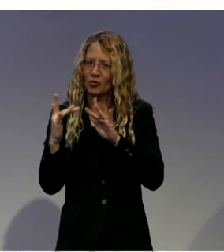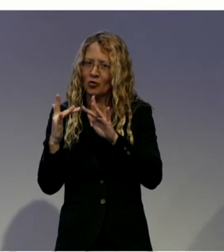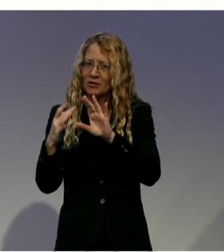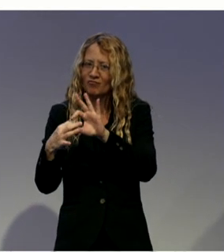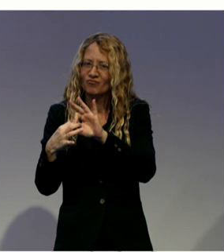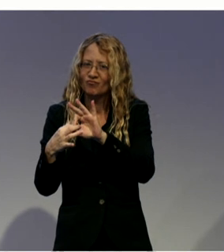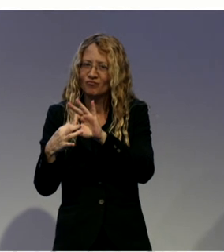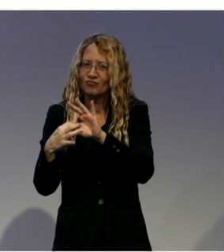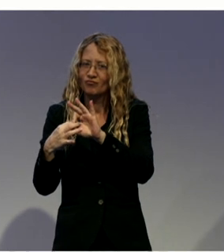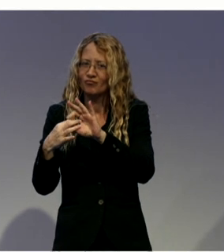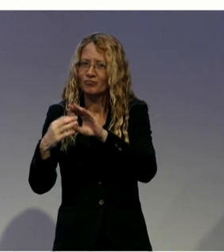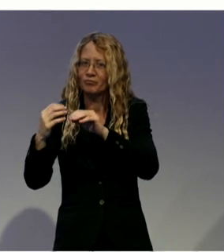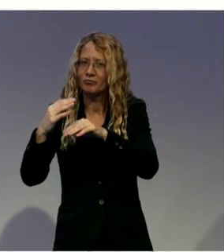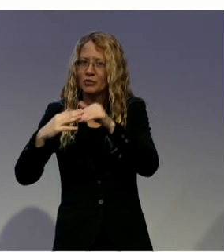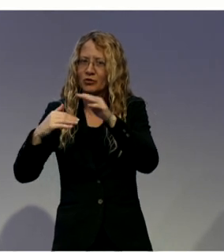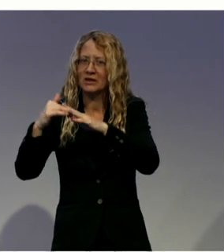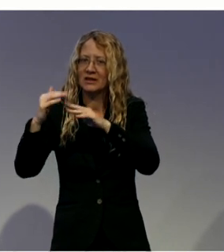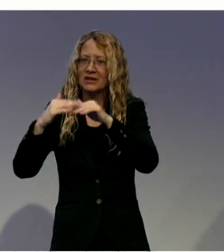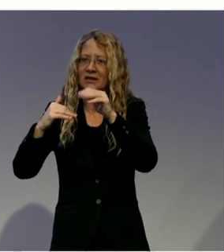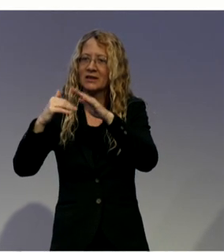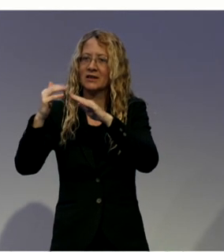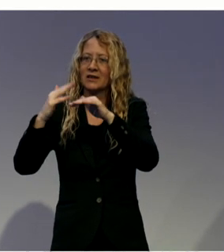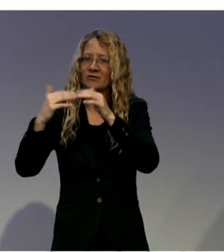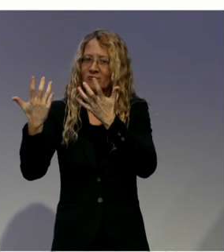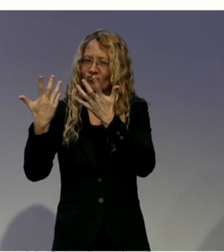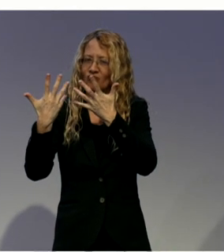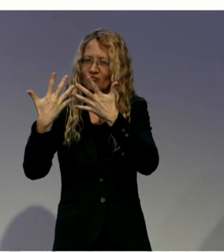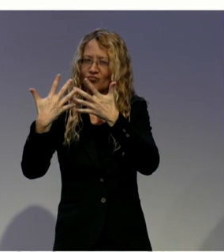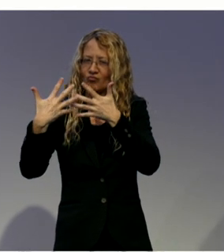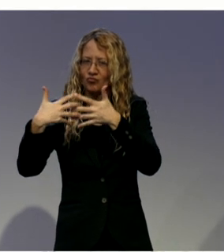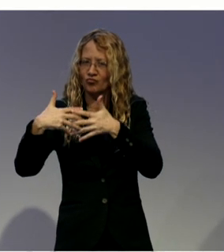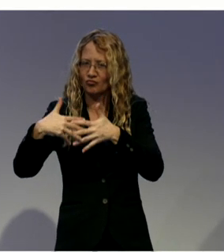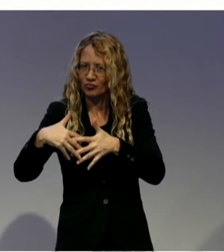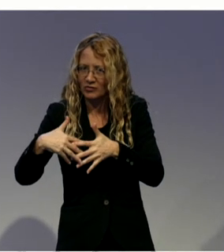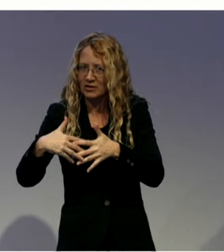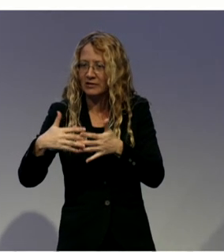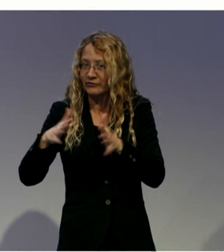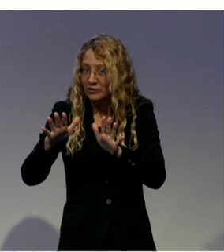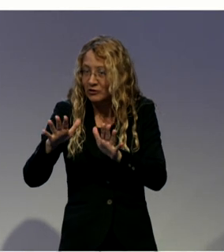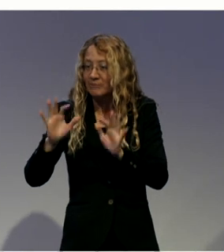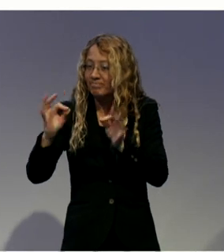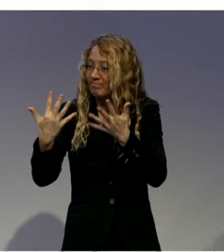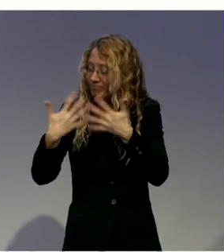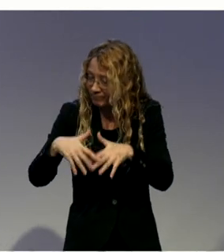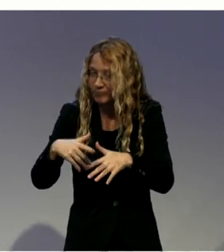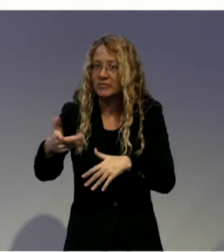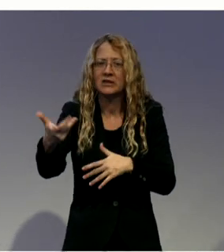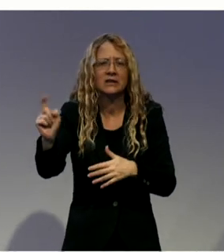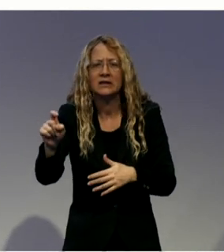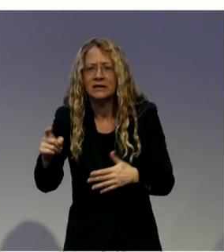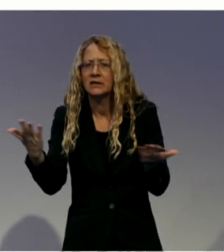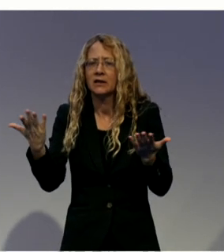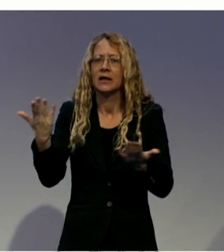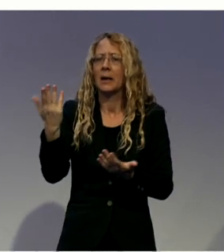additional areas that they would like help and they just didn't know that the help was available for them. And now I'm going to let Evelyn talk.